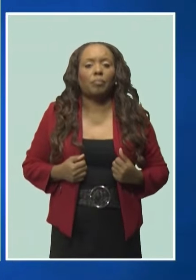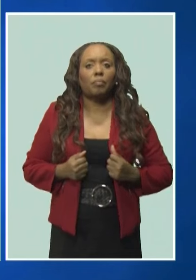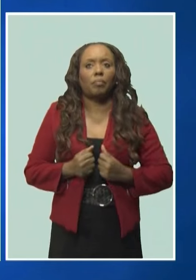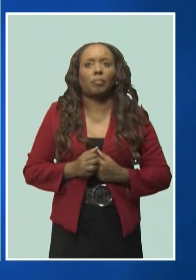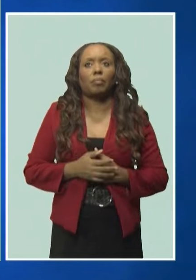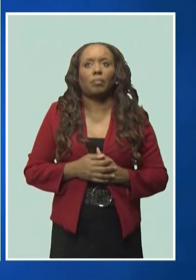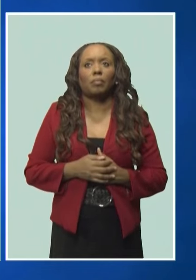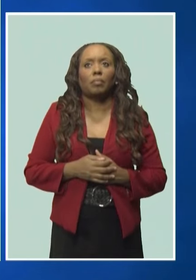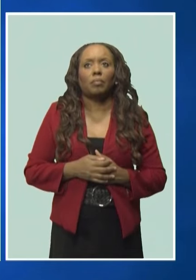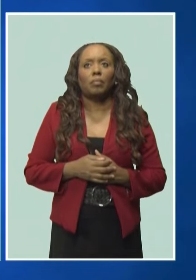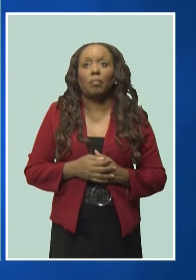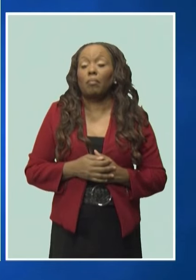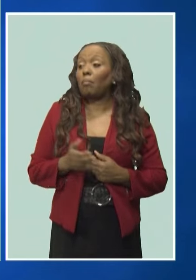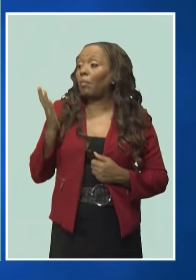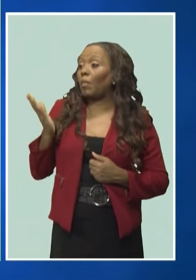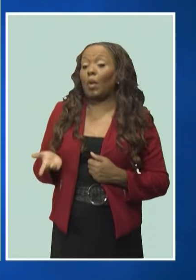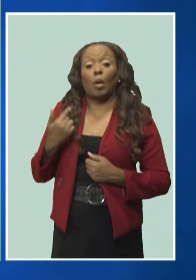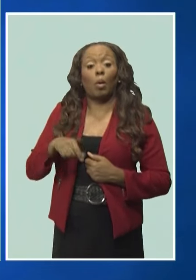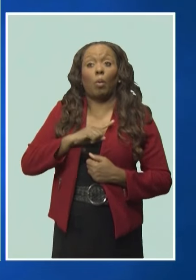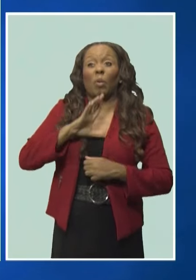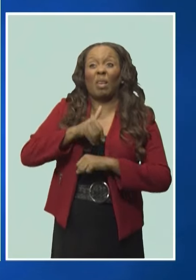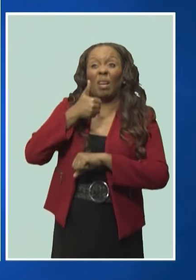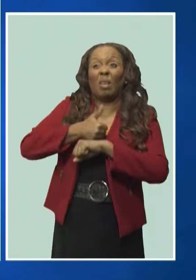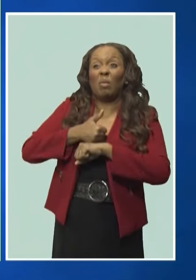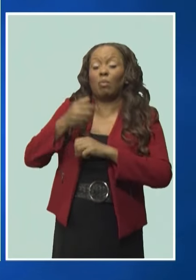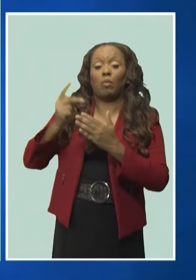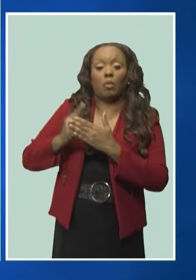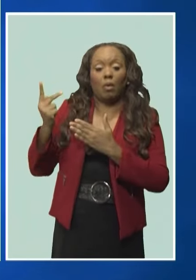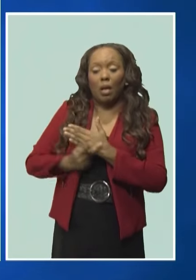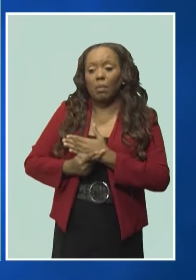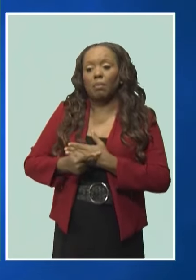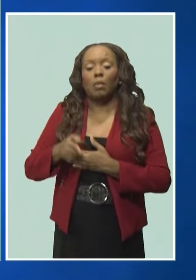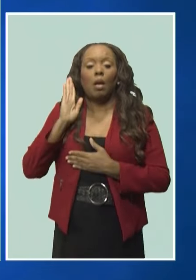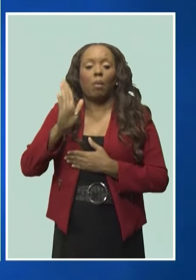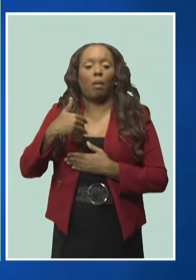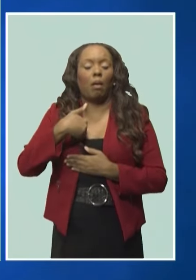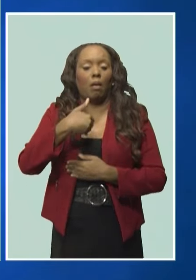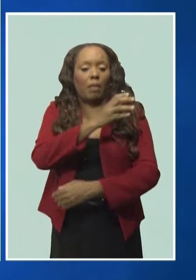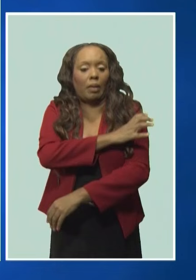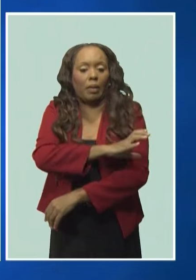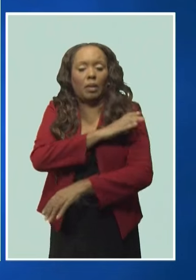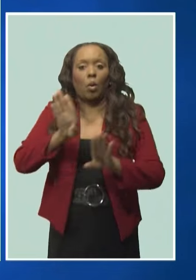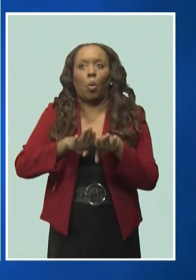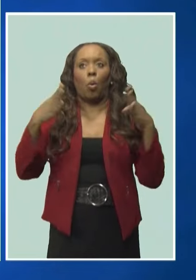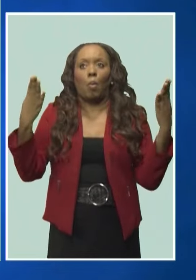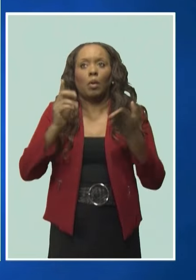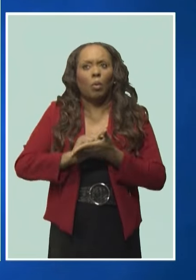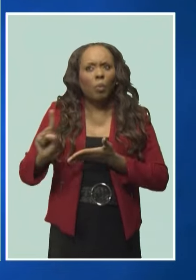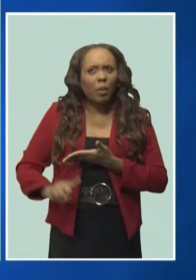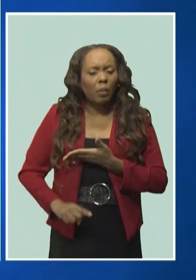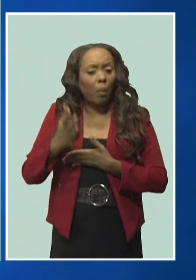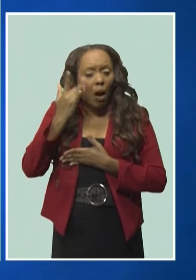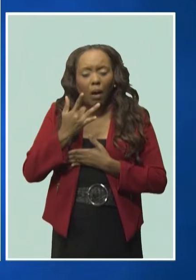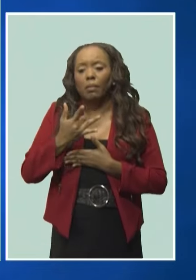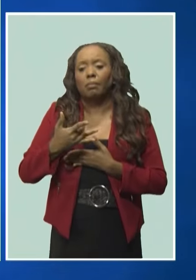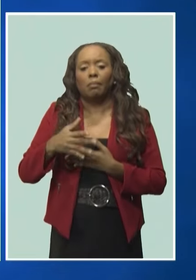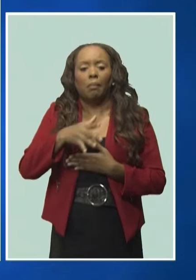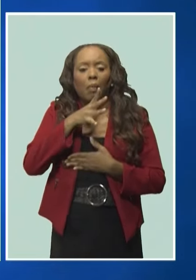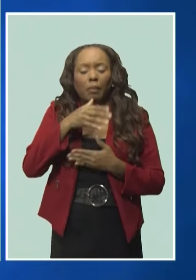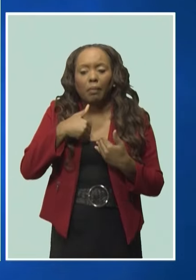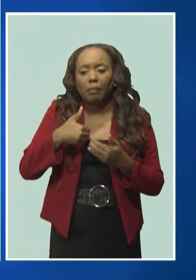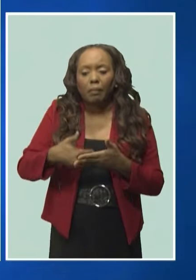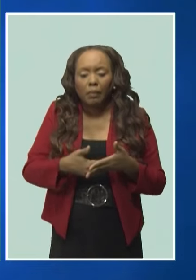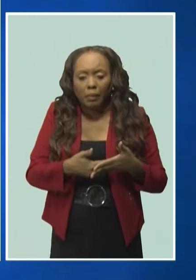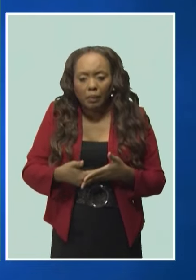put a programme in place where polyclinics are now going to be open on the weekend so that we can encourage mothers with children